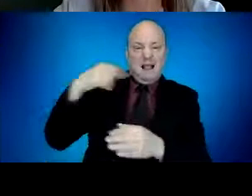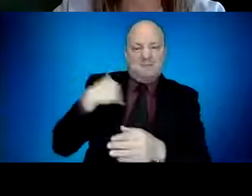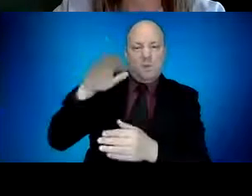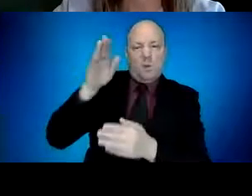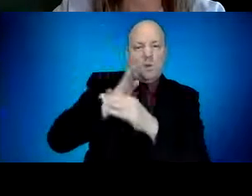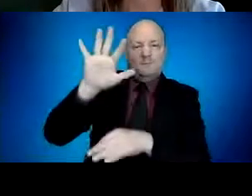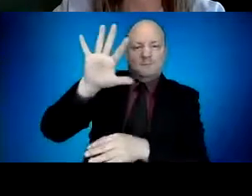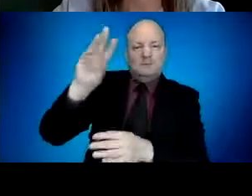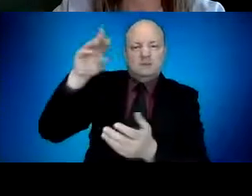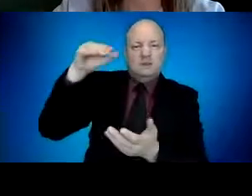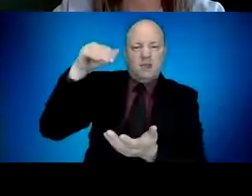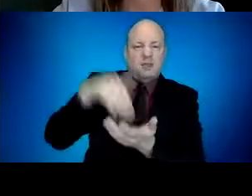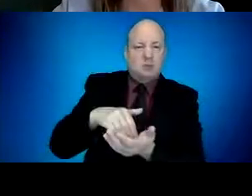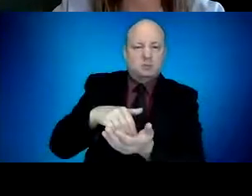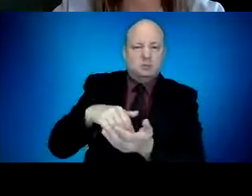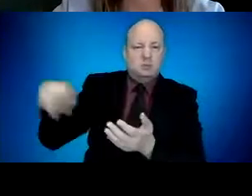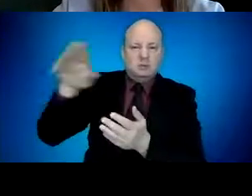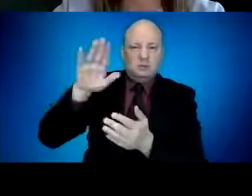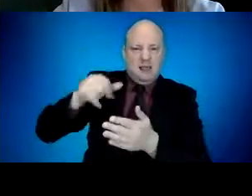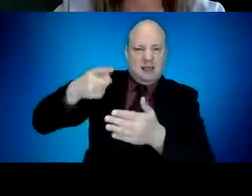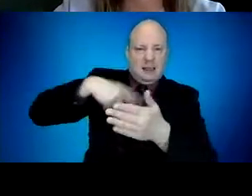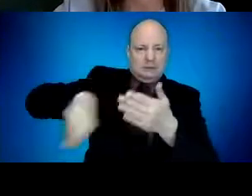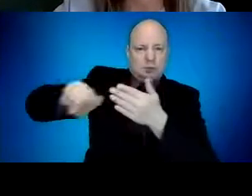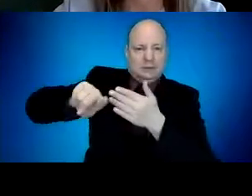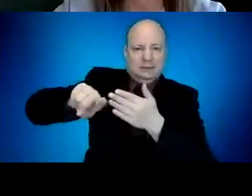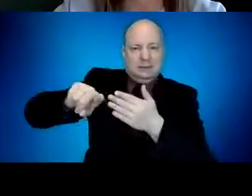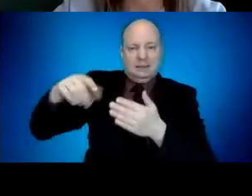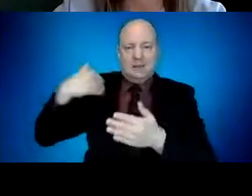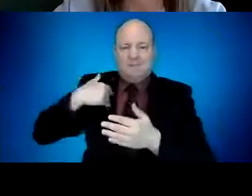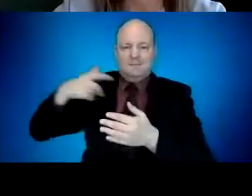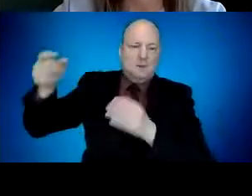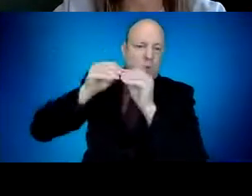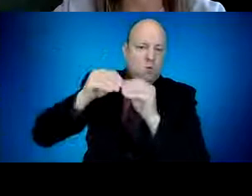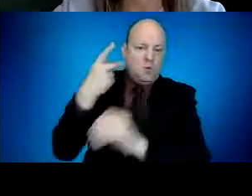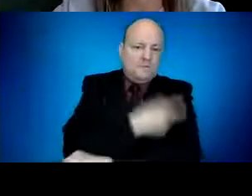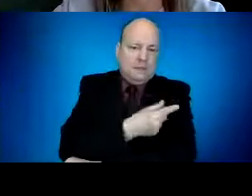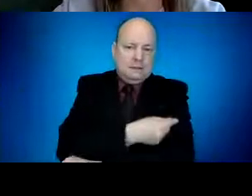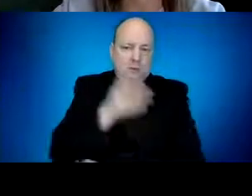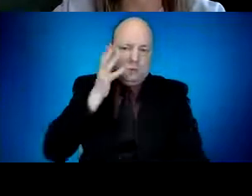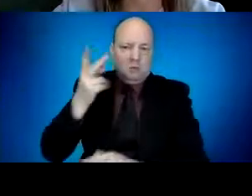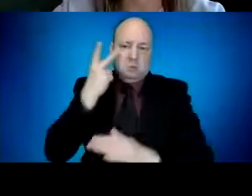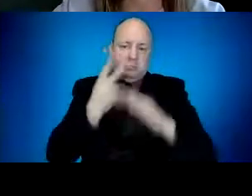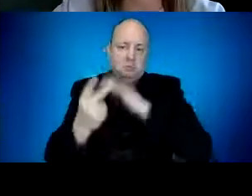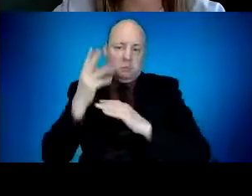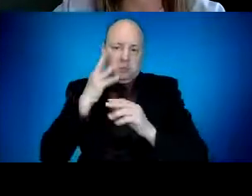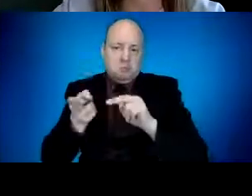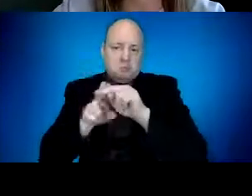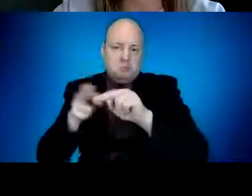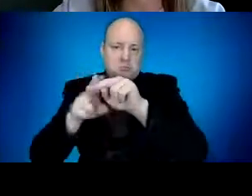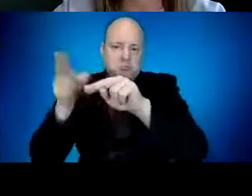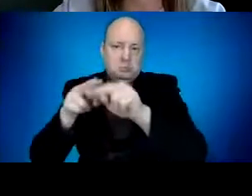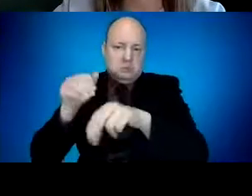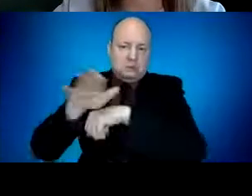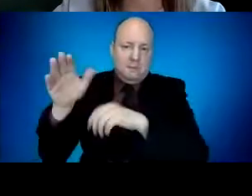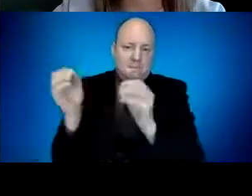going forward, but we believe the administration may continue to direct more doses to pharmacies. While our baseline Pfizer and Moderna